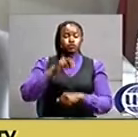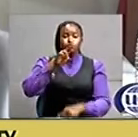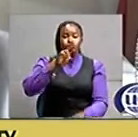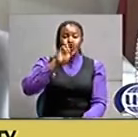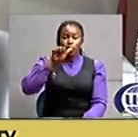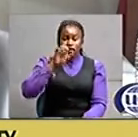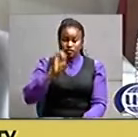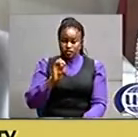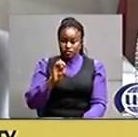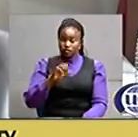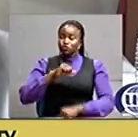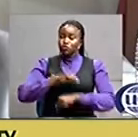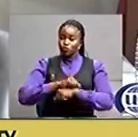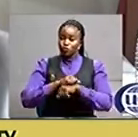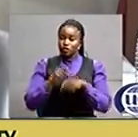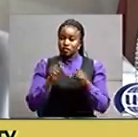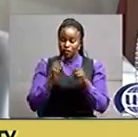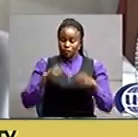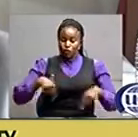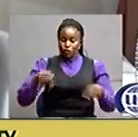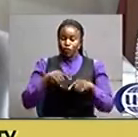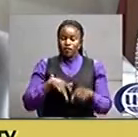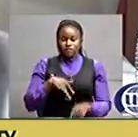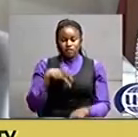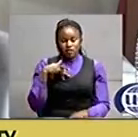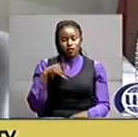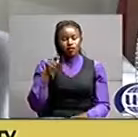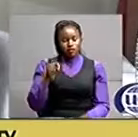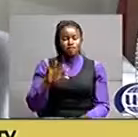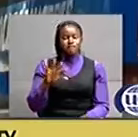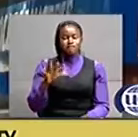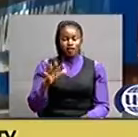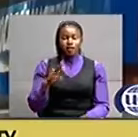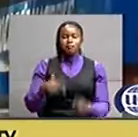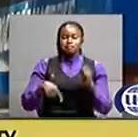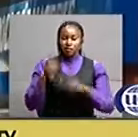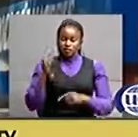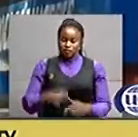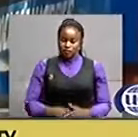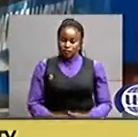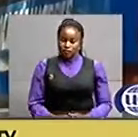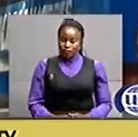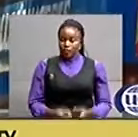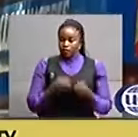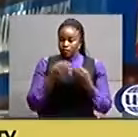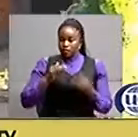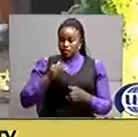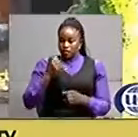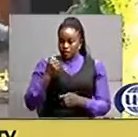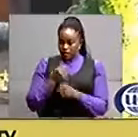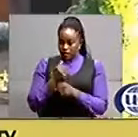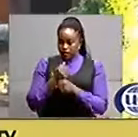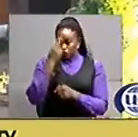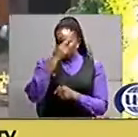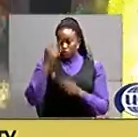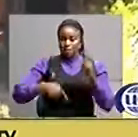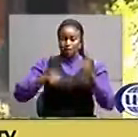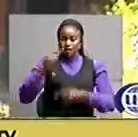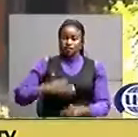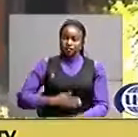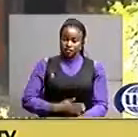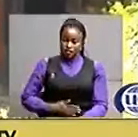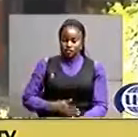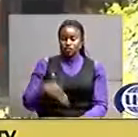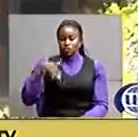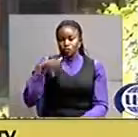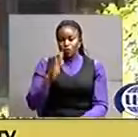feel this is fair performance. A major to female students by science subjects, mainly in chemistry